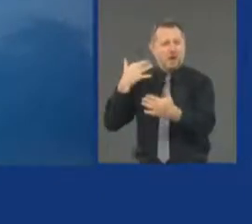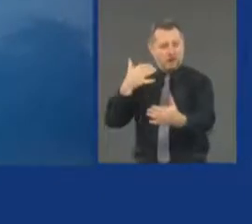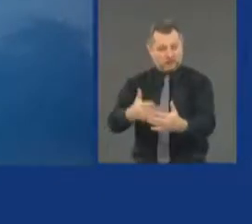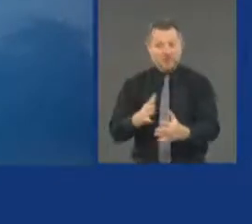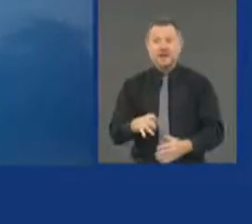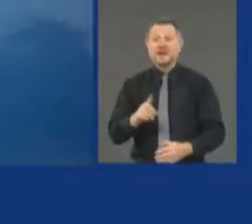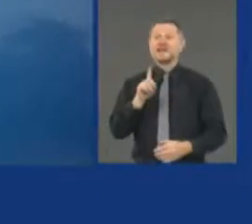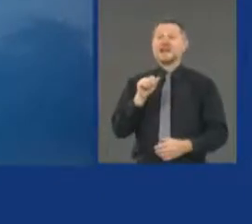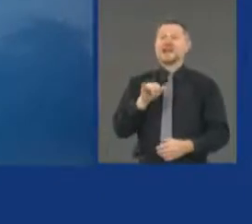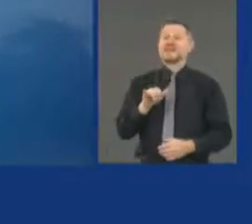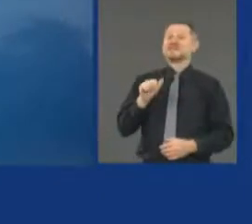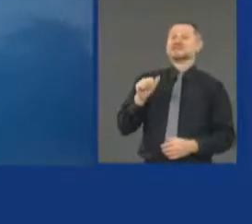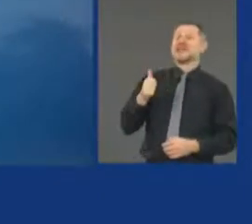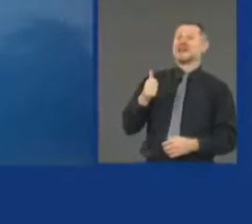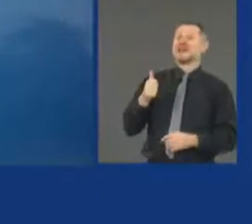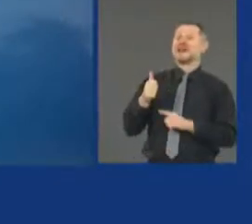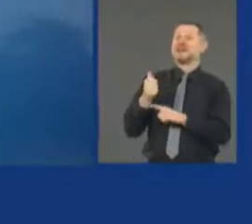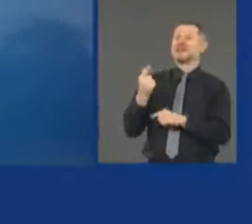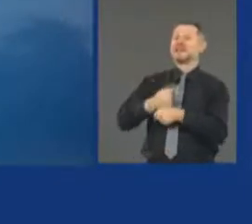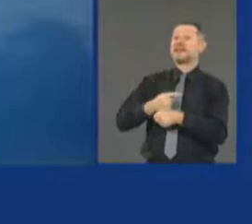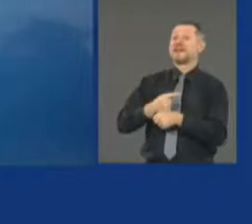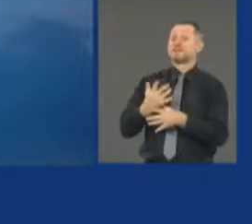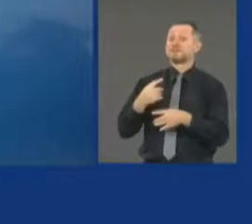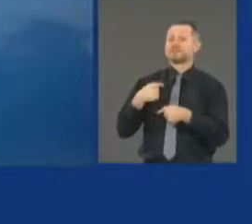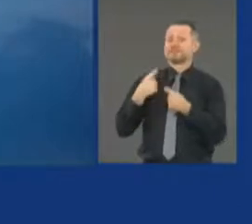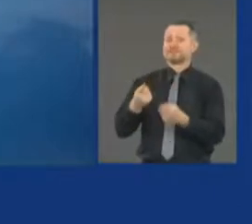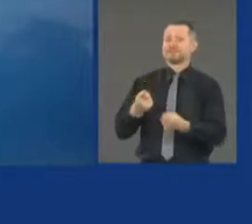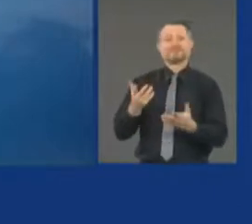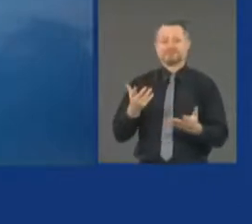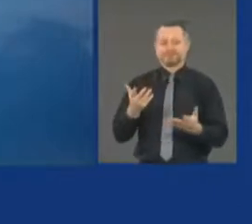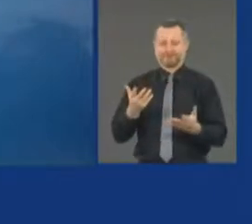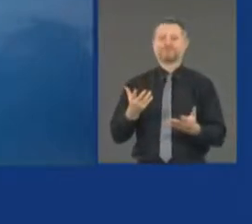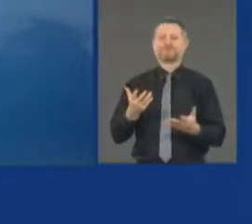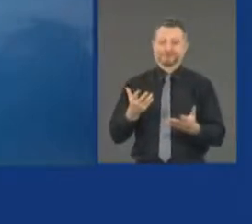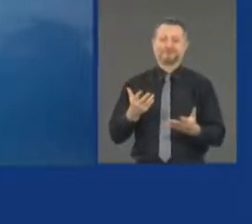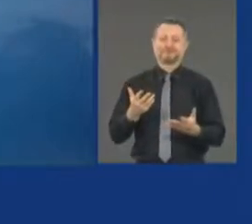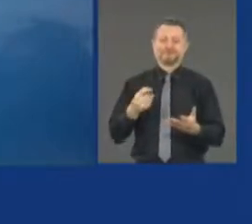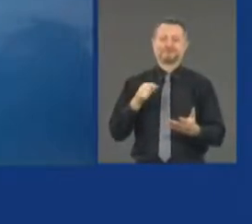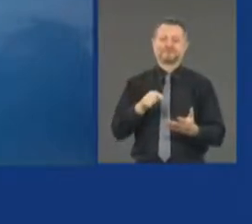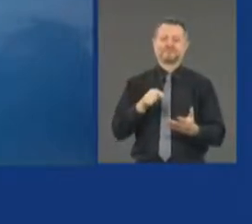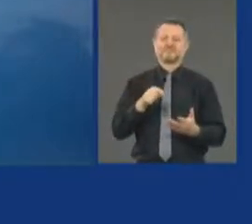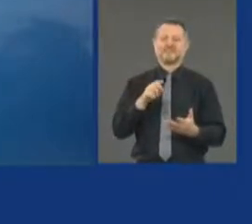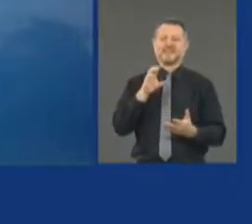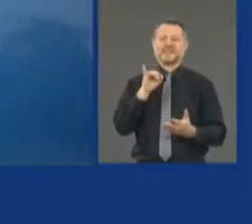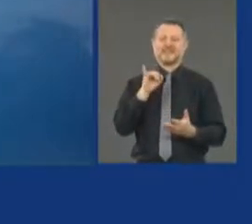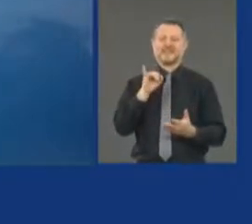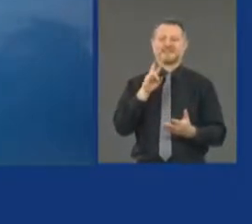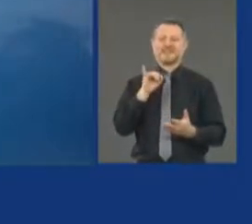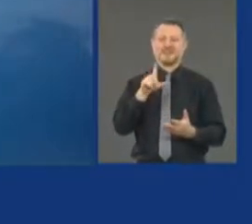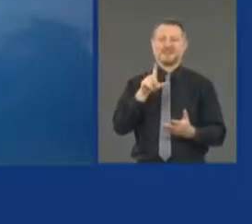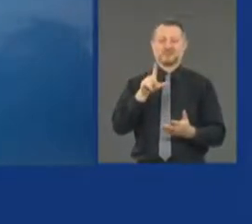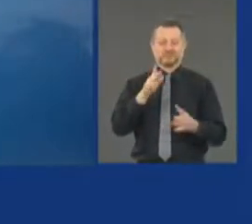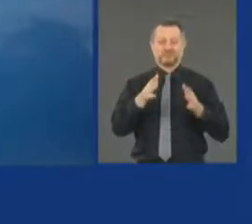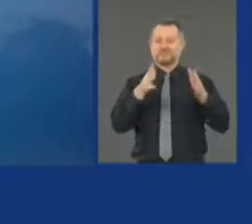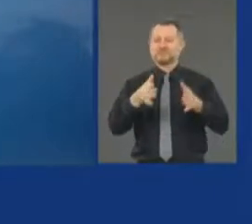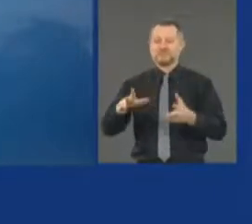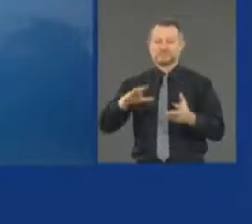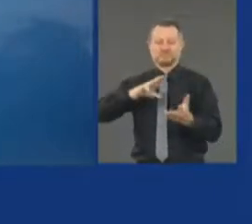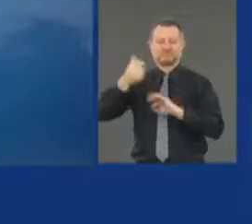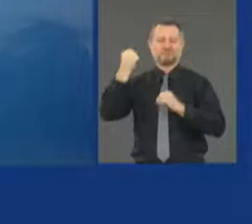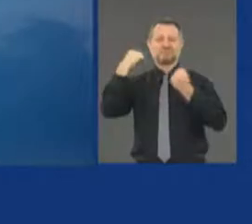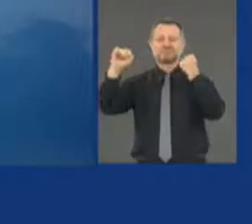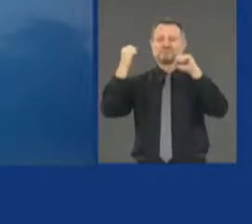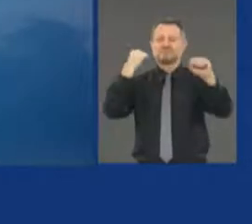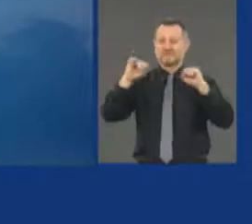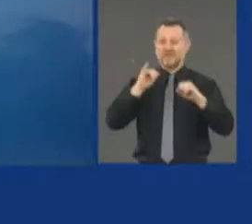of the situation dealing with the civil unrest after the murder of Mr.